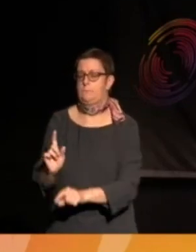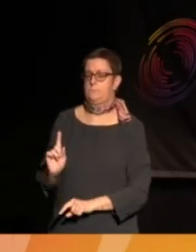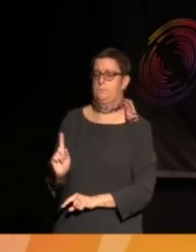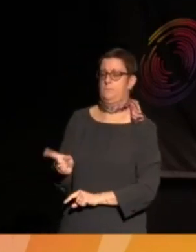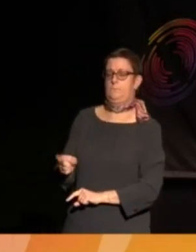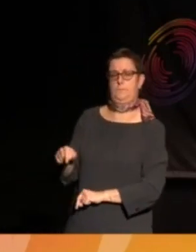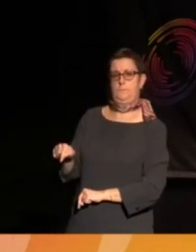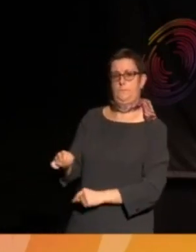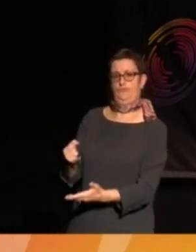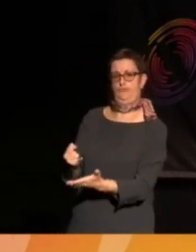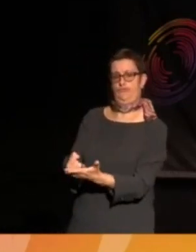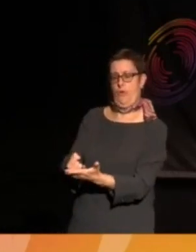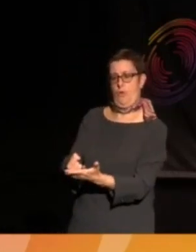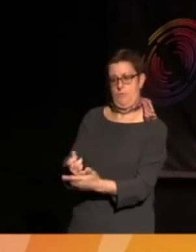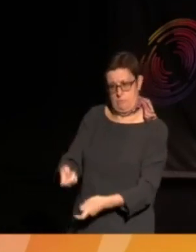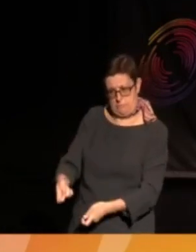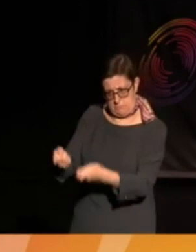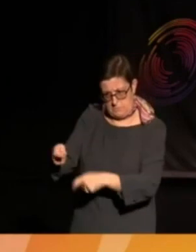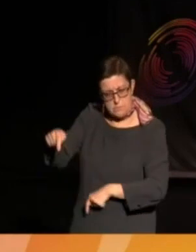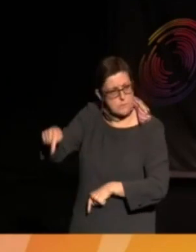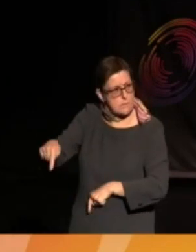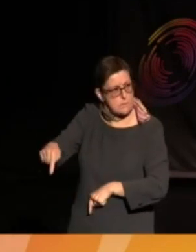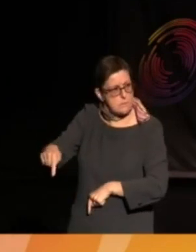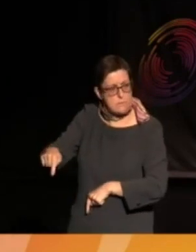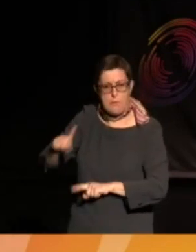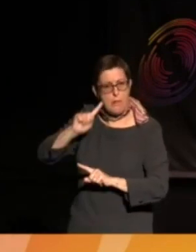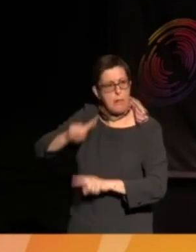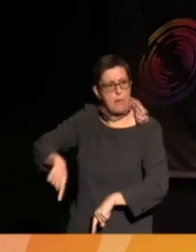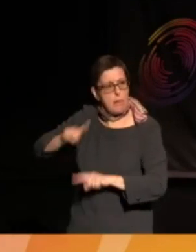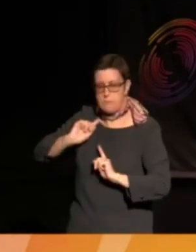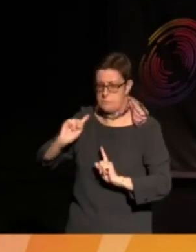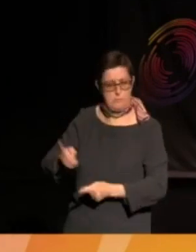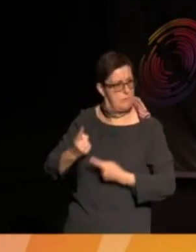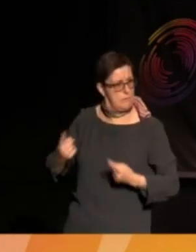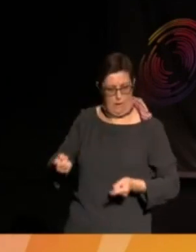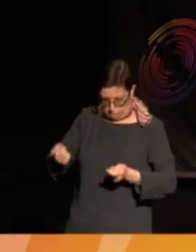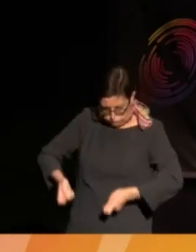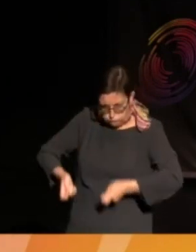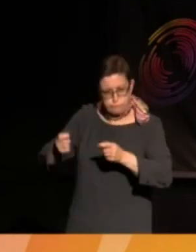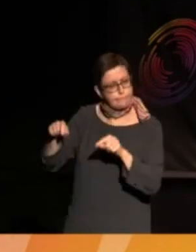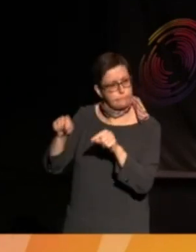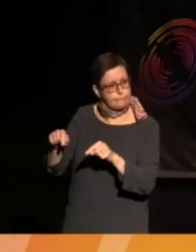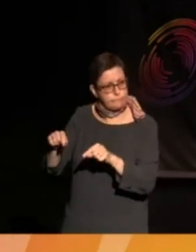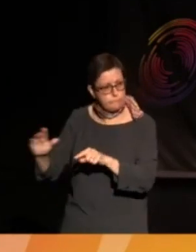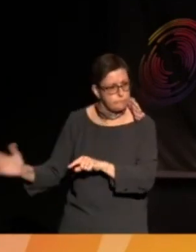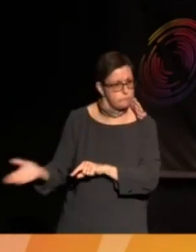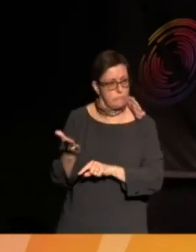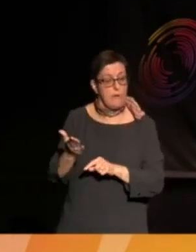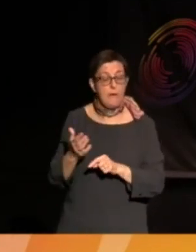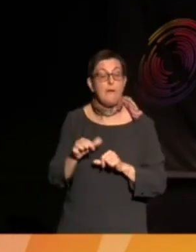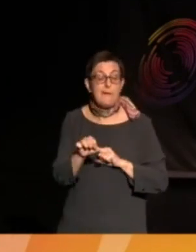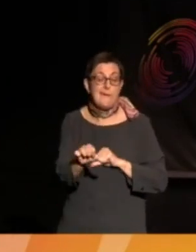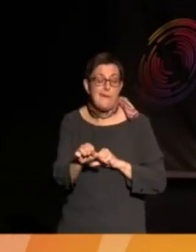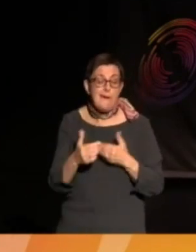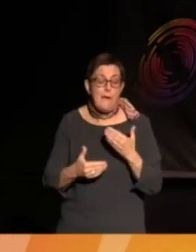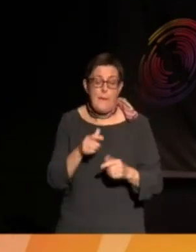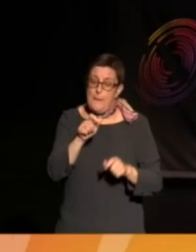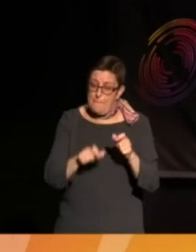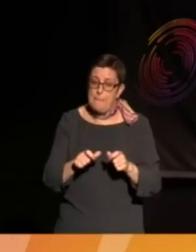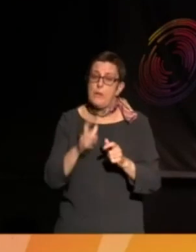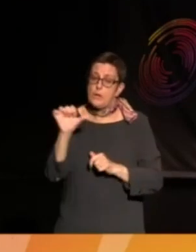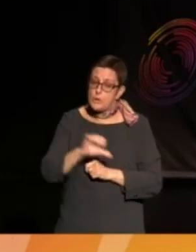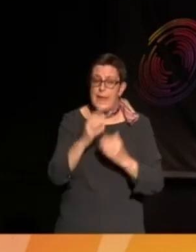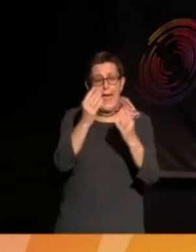And I think there is this utopia where, obviously, no human rights are violated, but it's a very distant future. But I think in the short term, people having the